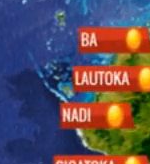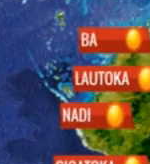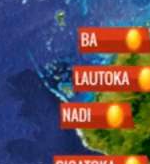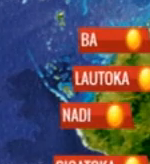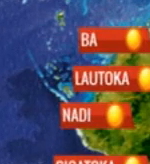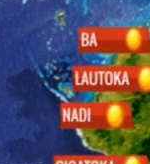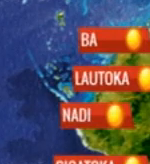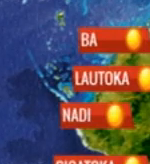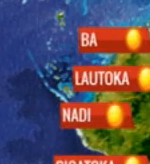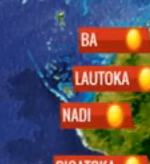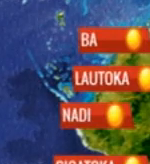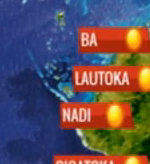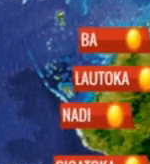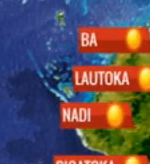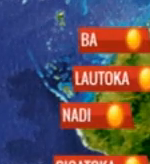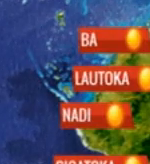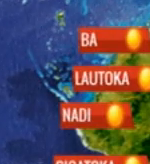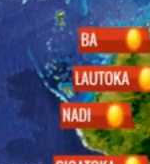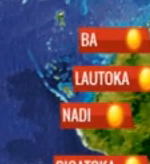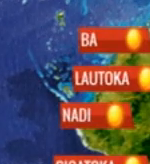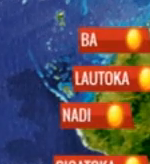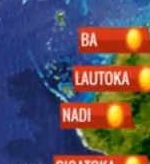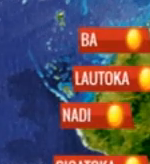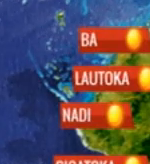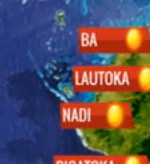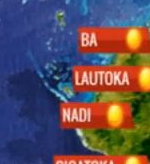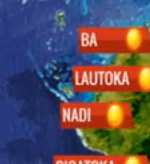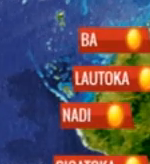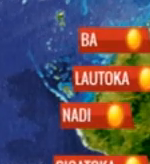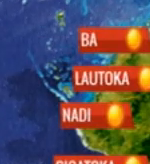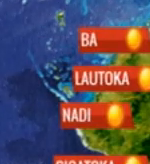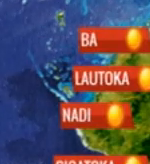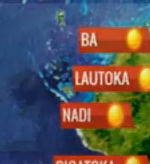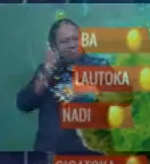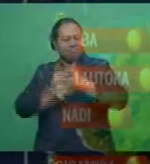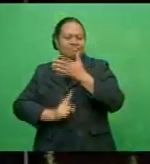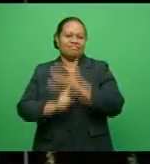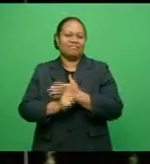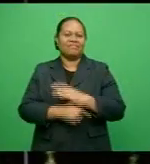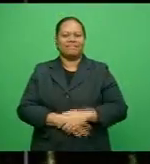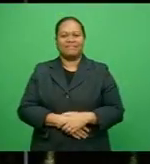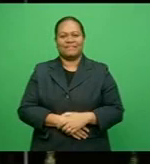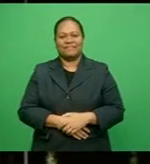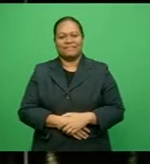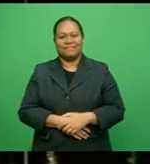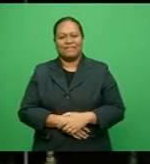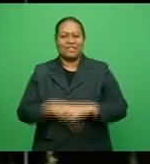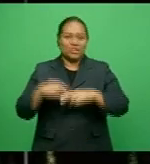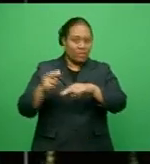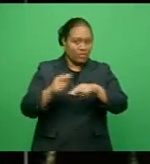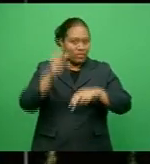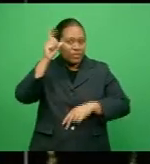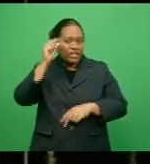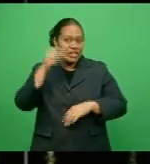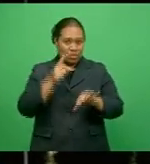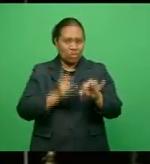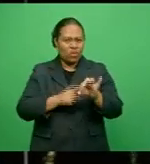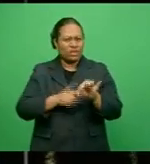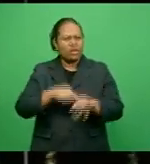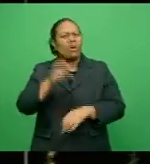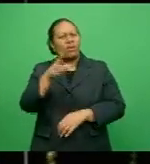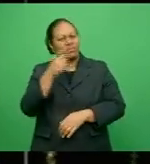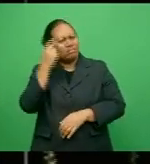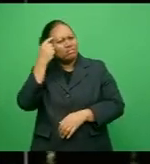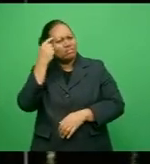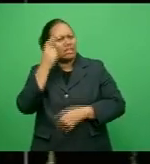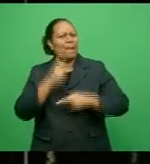larger islands find apart from afternoon or evening showers elsewhere and in Fiji Impulse we asked how does local rugby